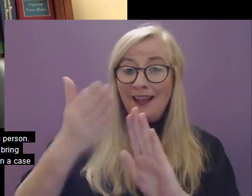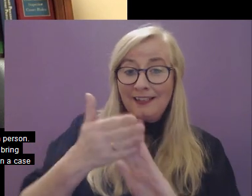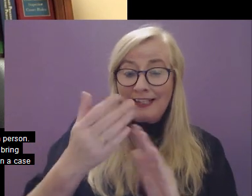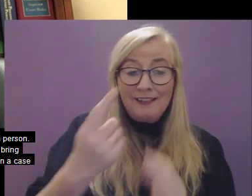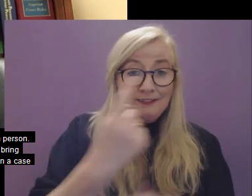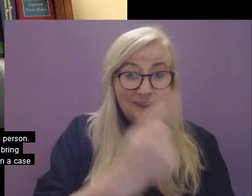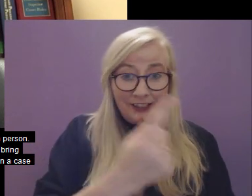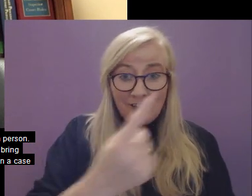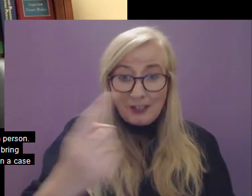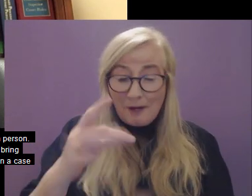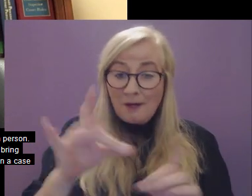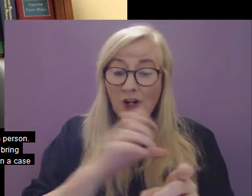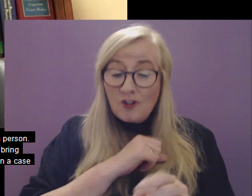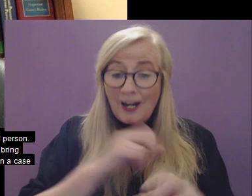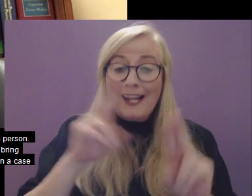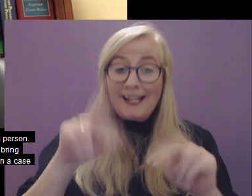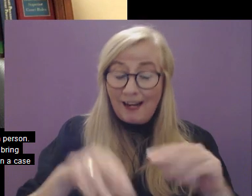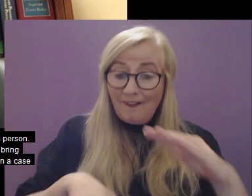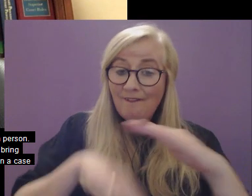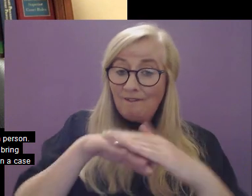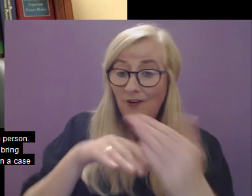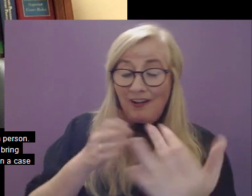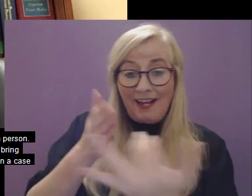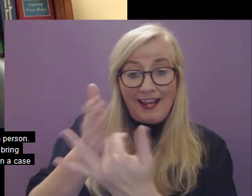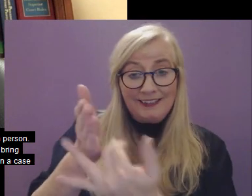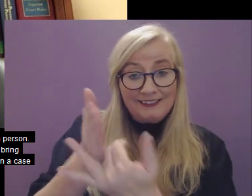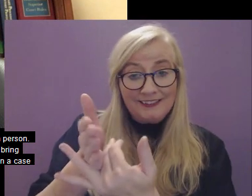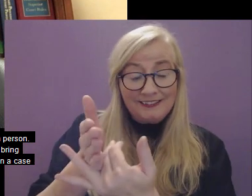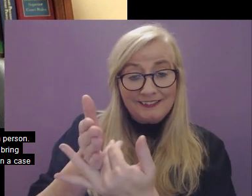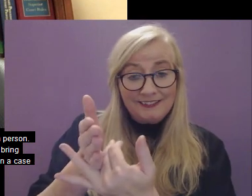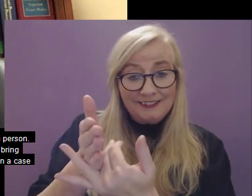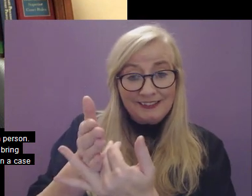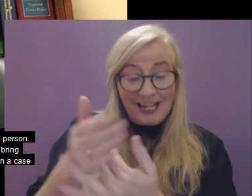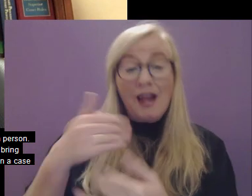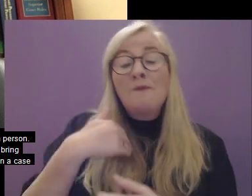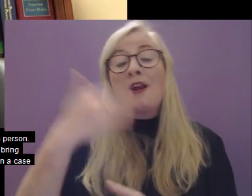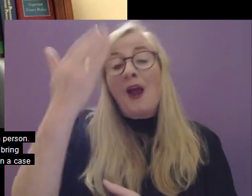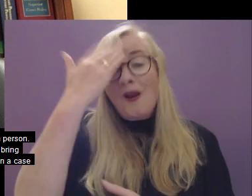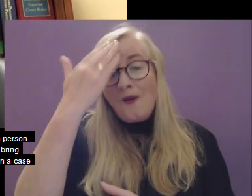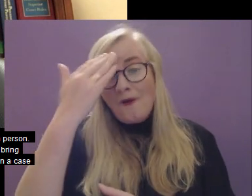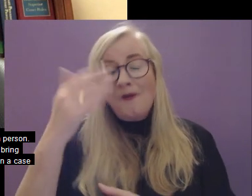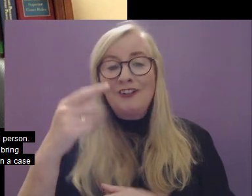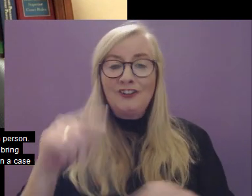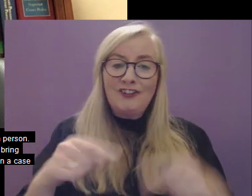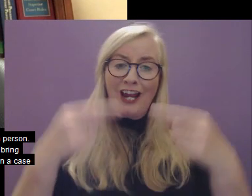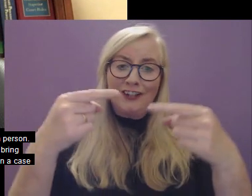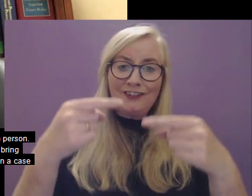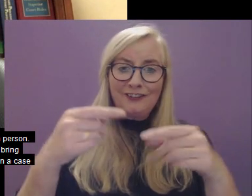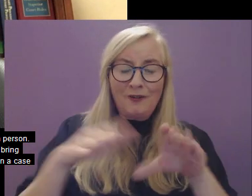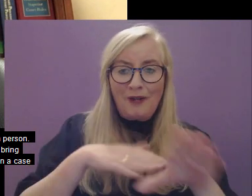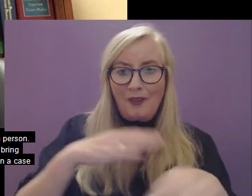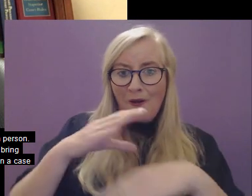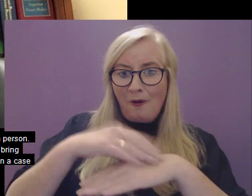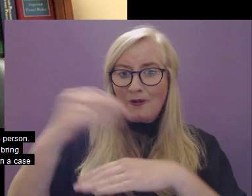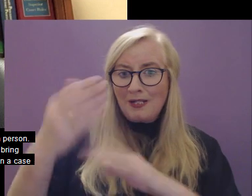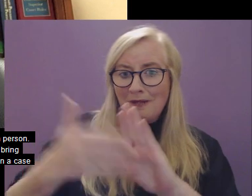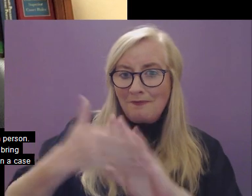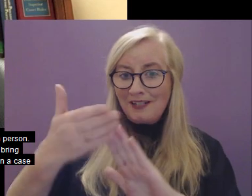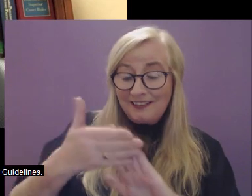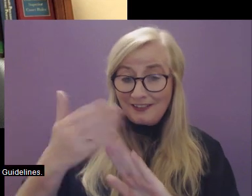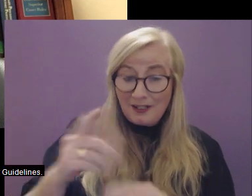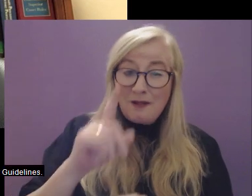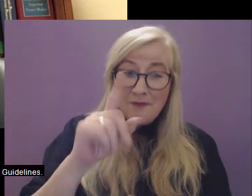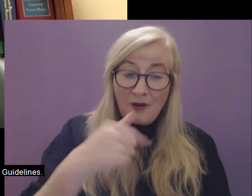basis to ensure maximum accessibility to the facilities, despite the challenges the older buildings may pose to this endeavour.